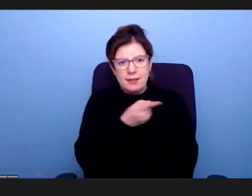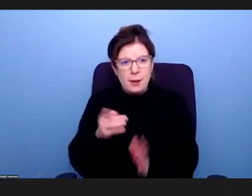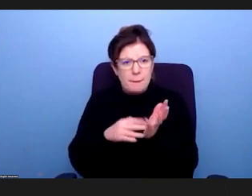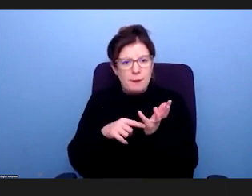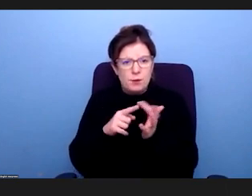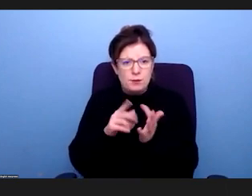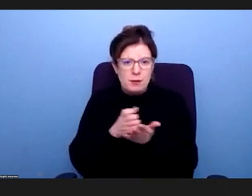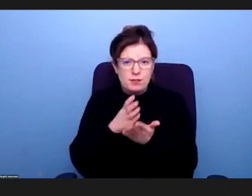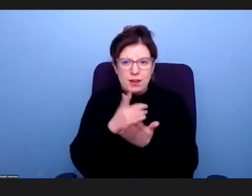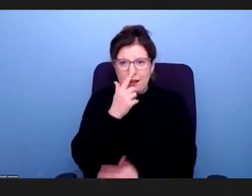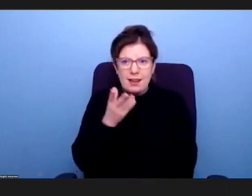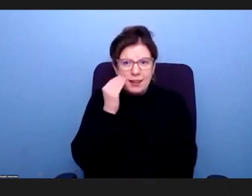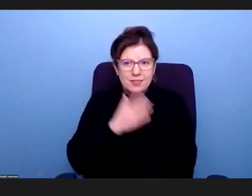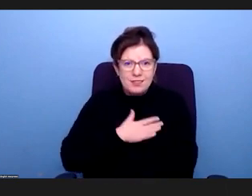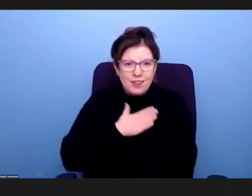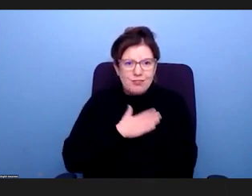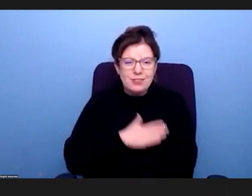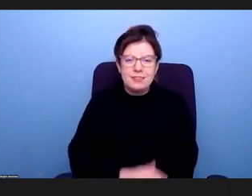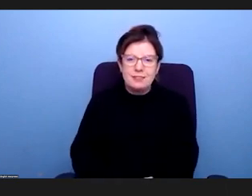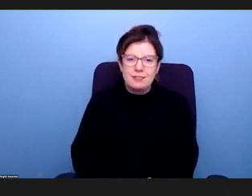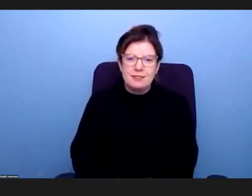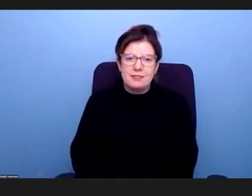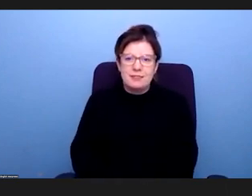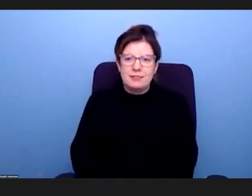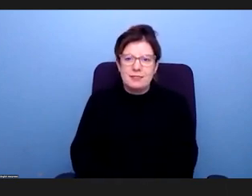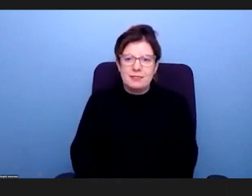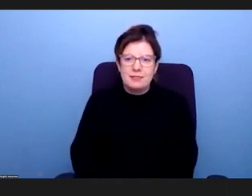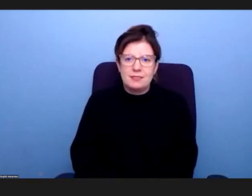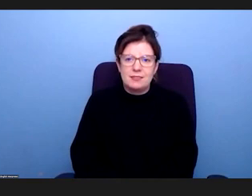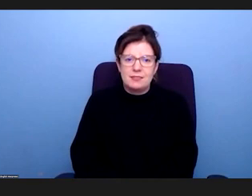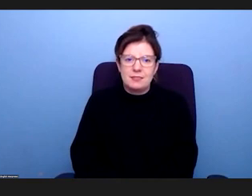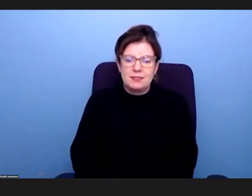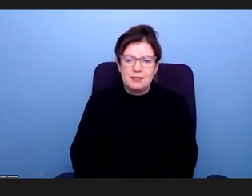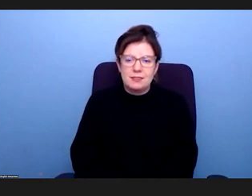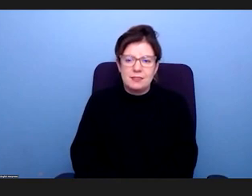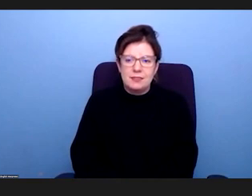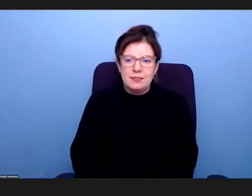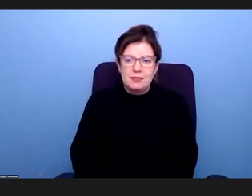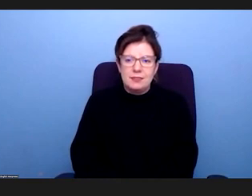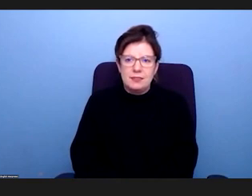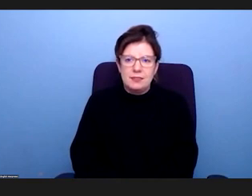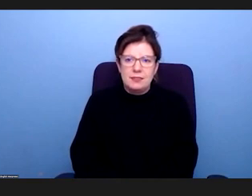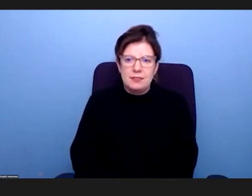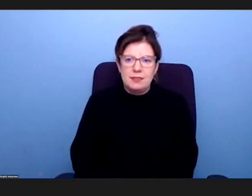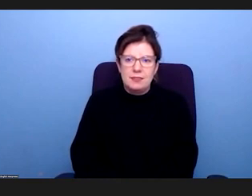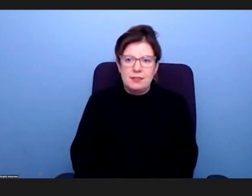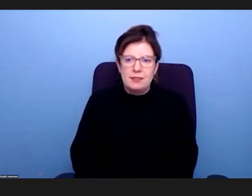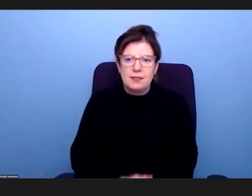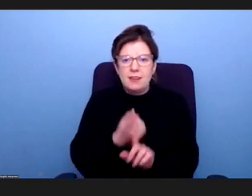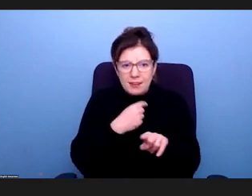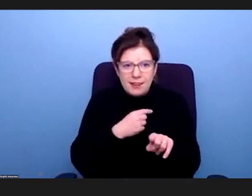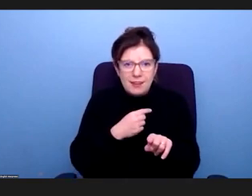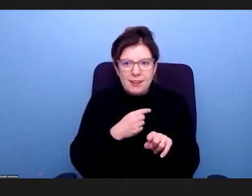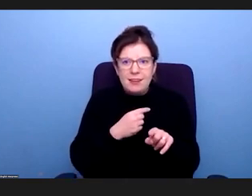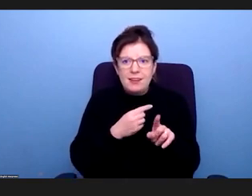he was saying. I'm sorry about this, but it was, there was a point that he made, which I really felt, I felt I needed to pick up on. And then you